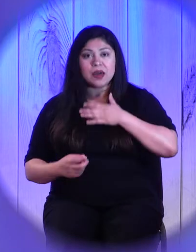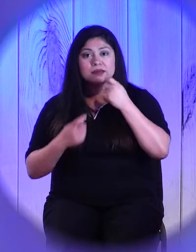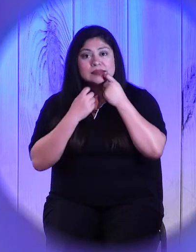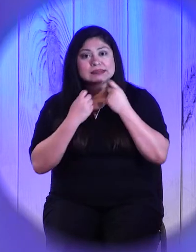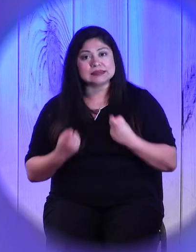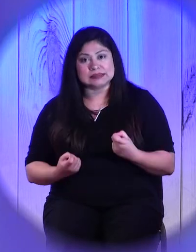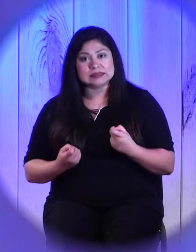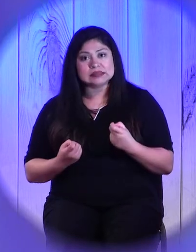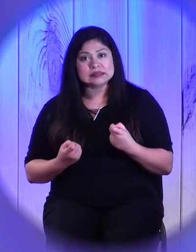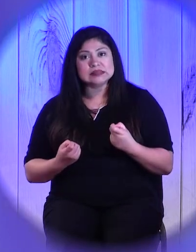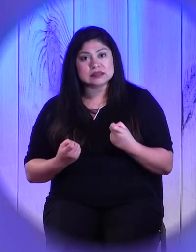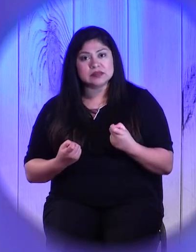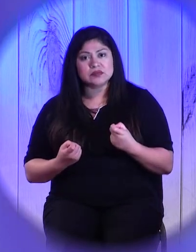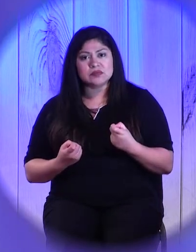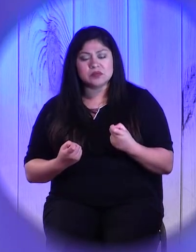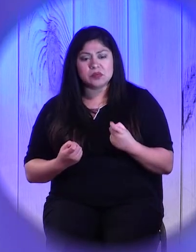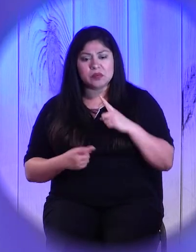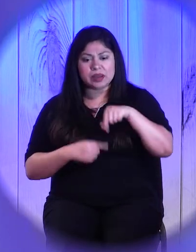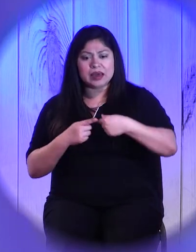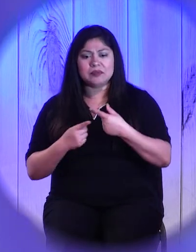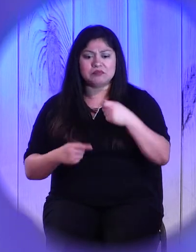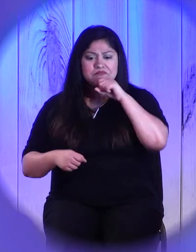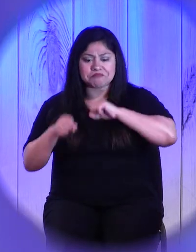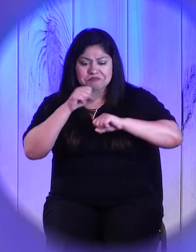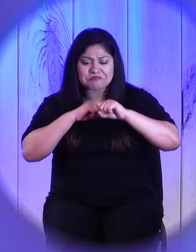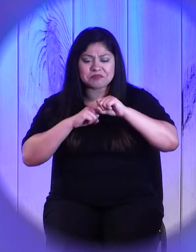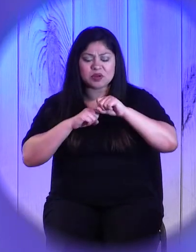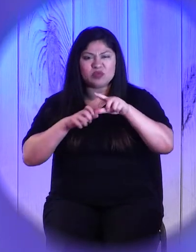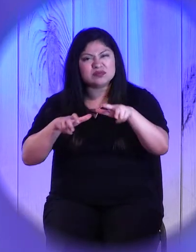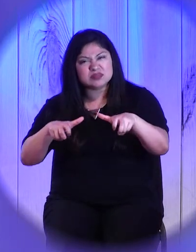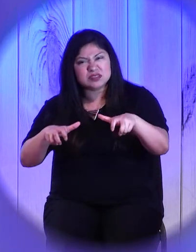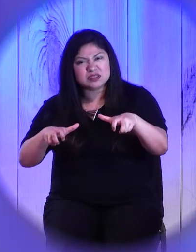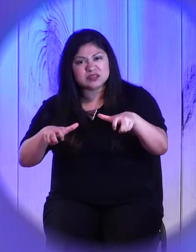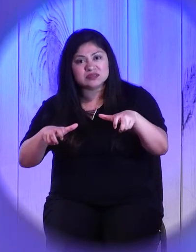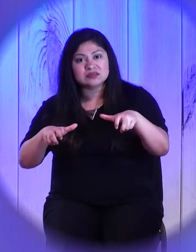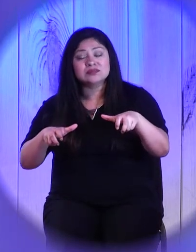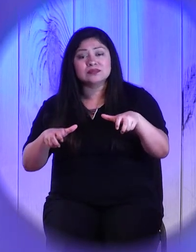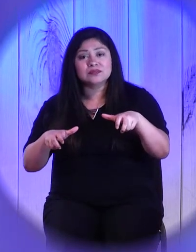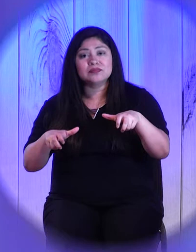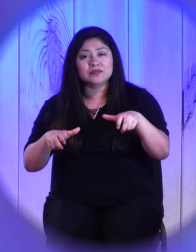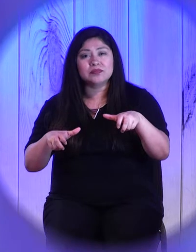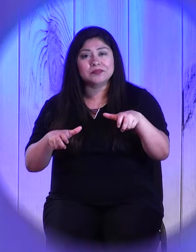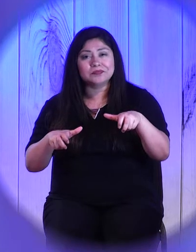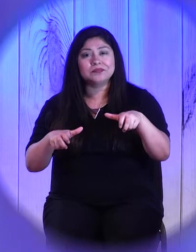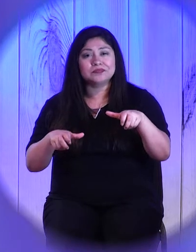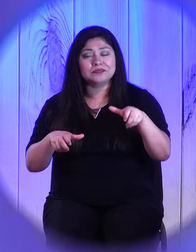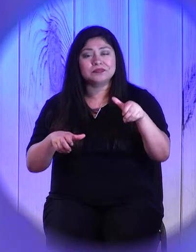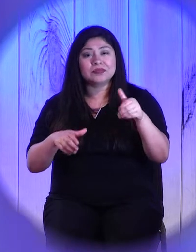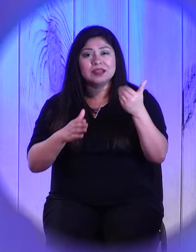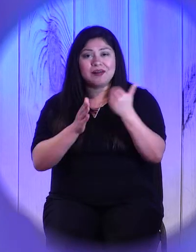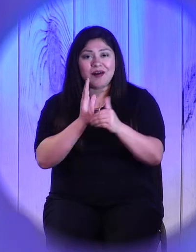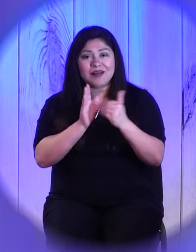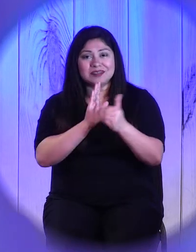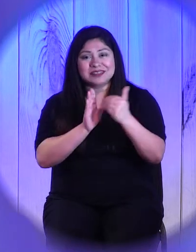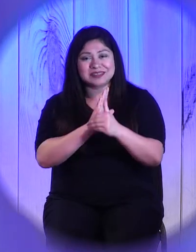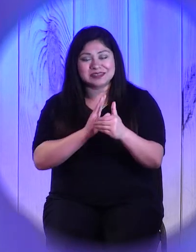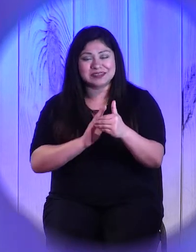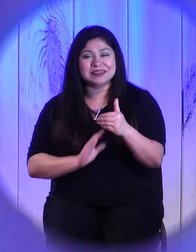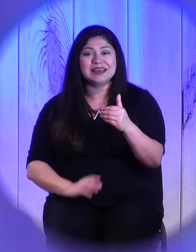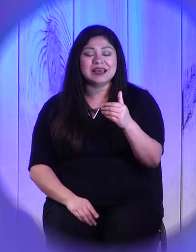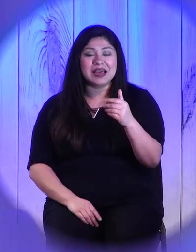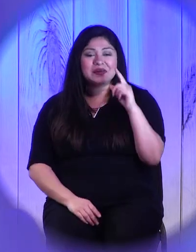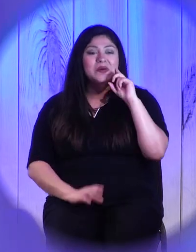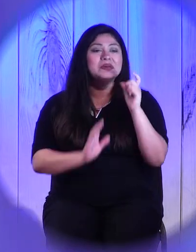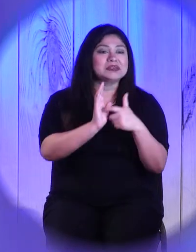find myself frustrated or selfish, that's so often when the selfishness of others really drives me